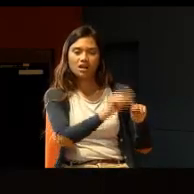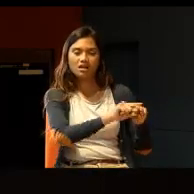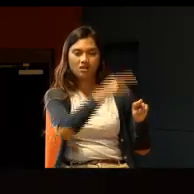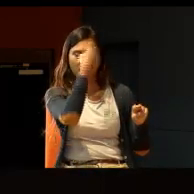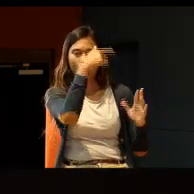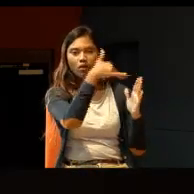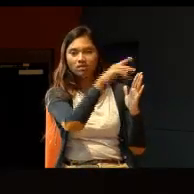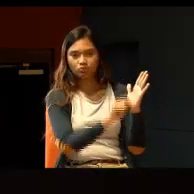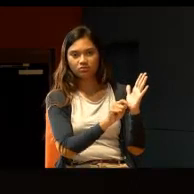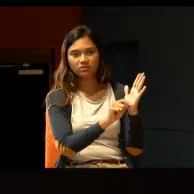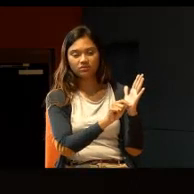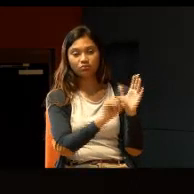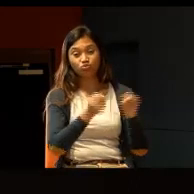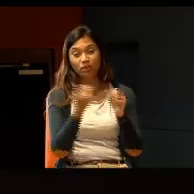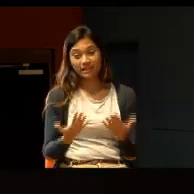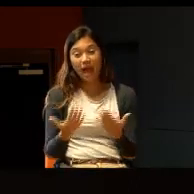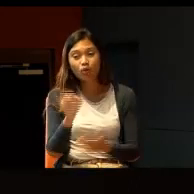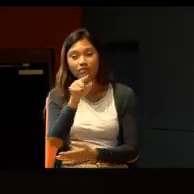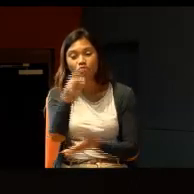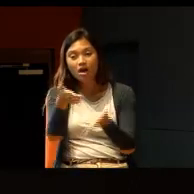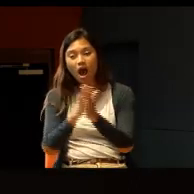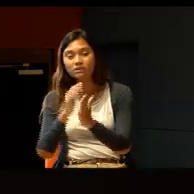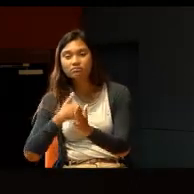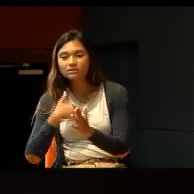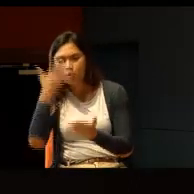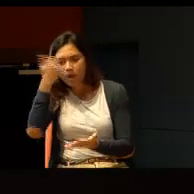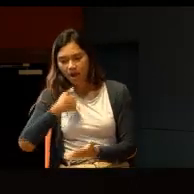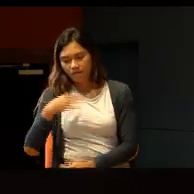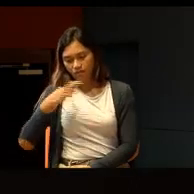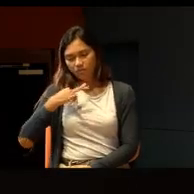if you ask me, why volunteer? I will ask you, why not?